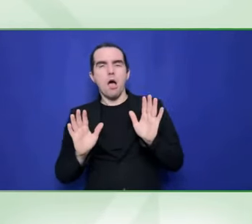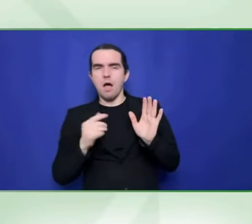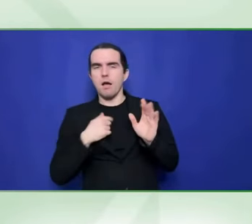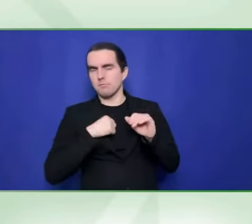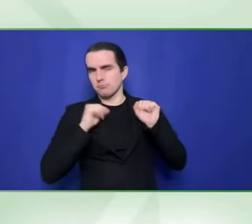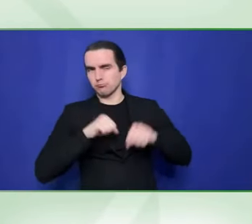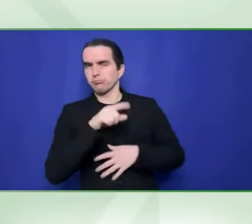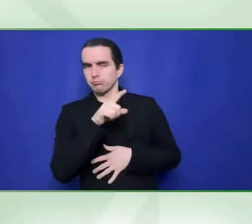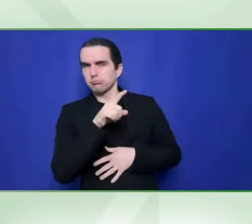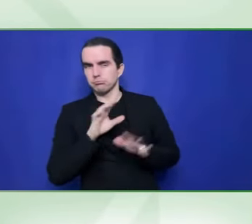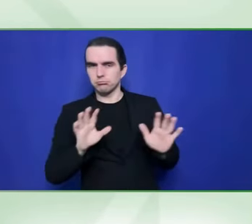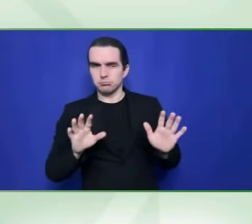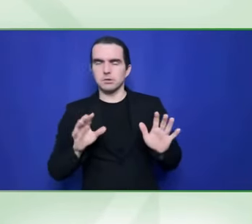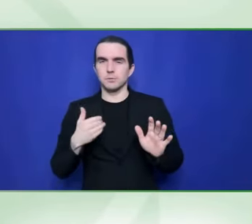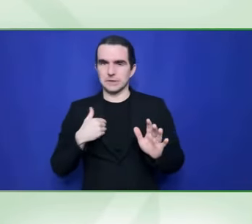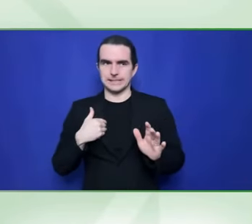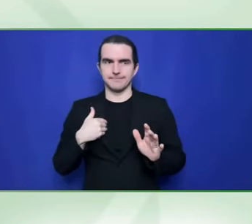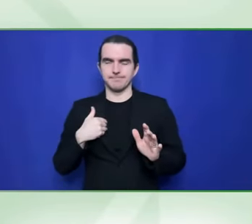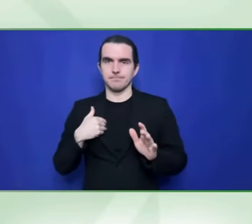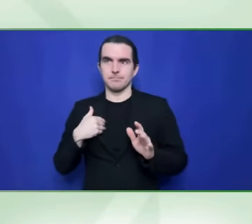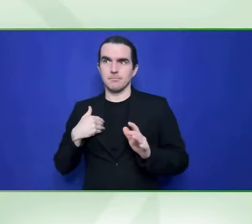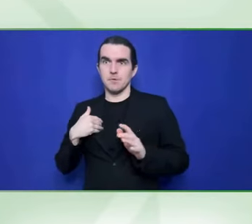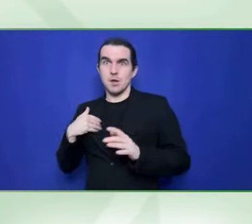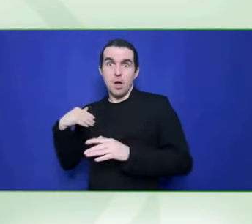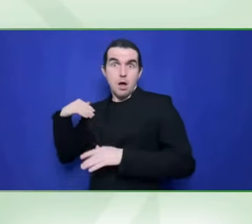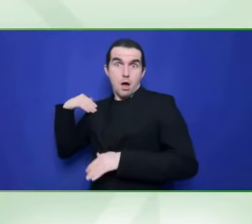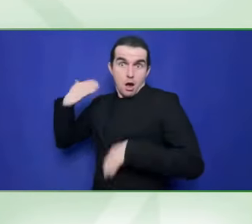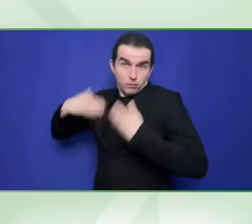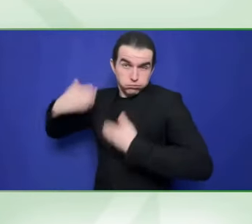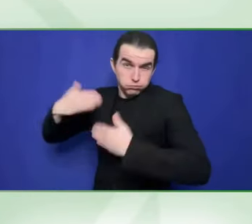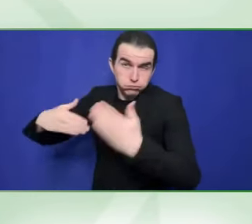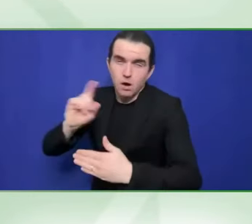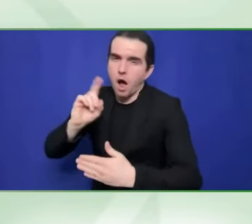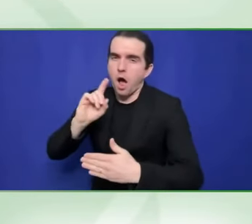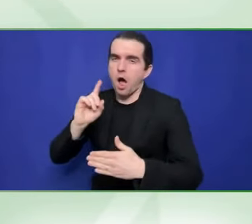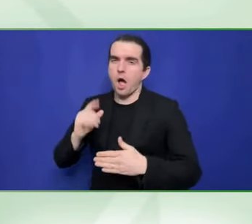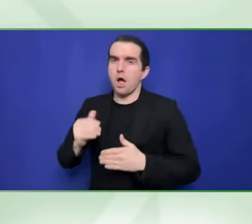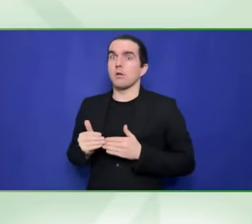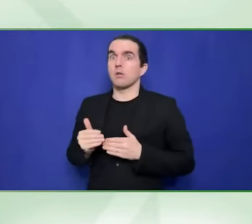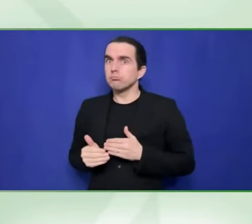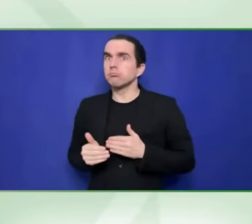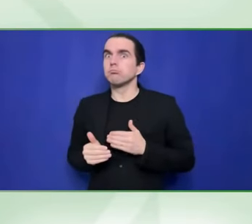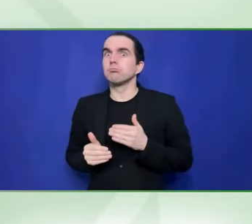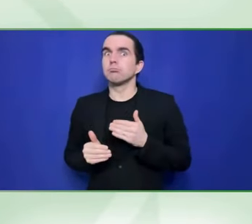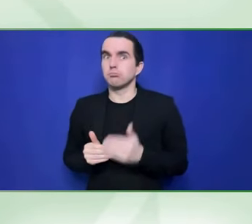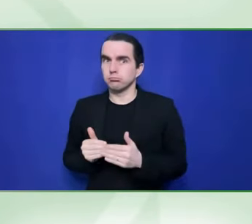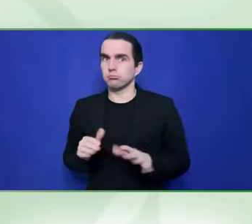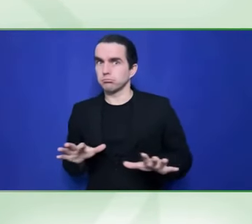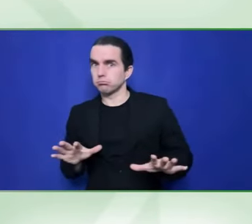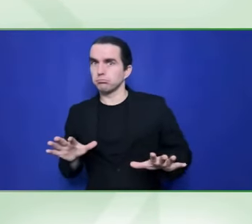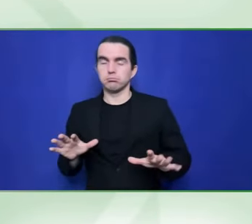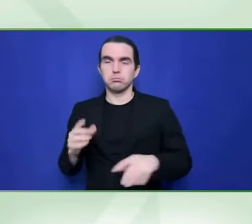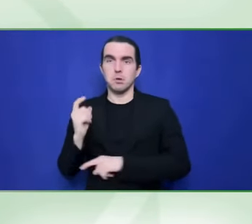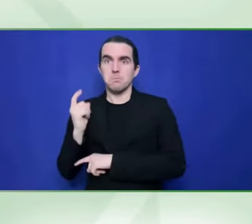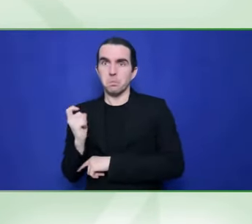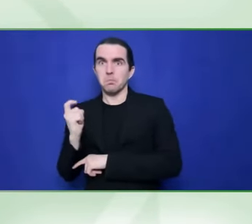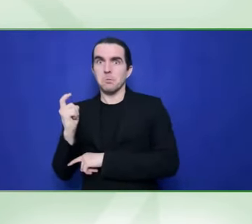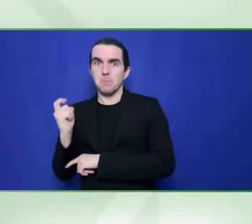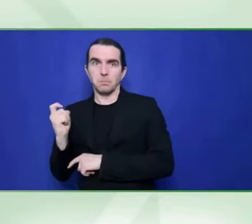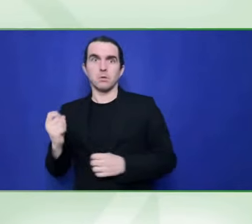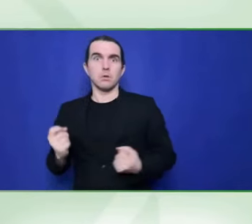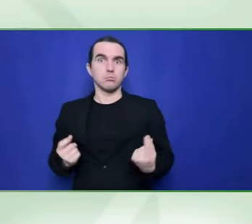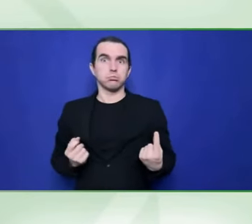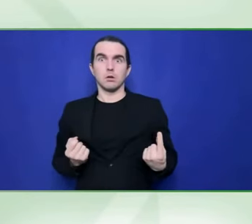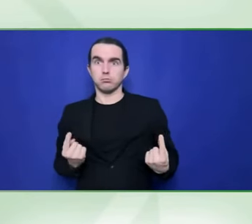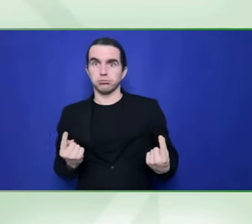for is that we are seeing, to Samita's point, this radical collaboration, even where we're